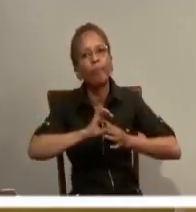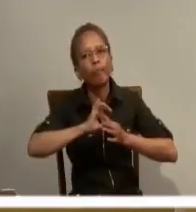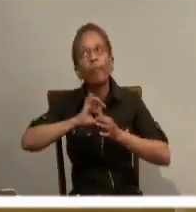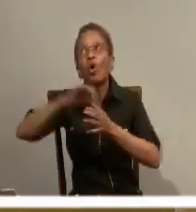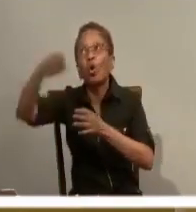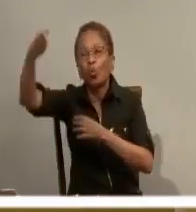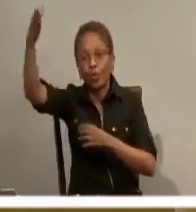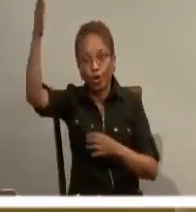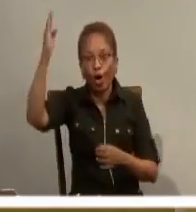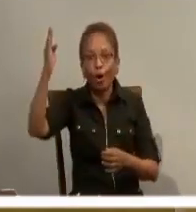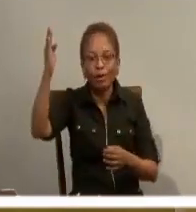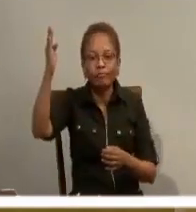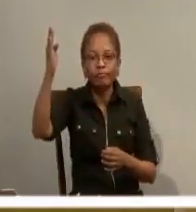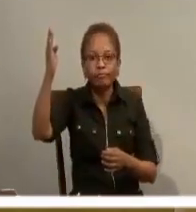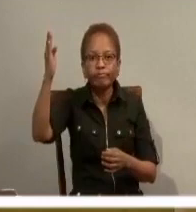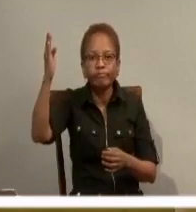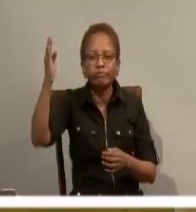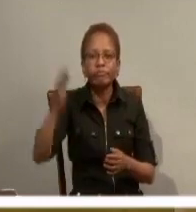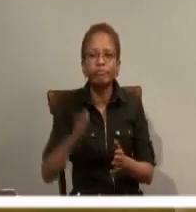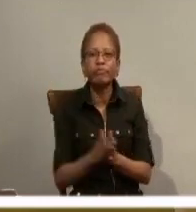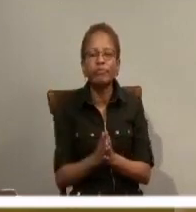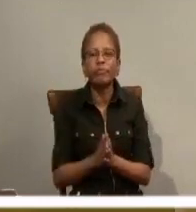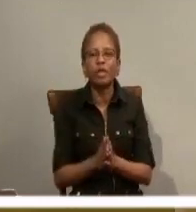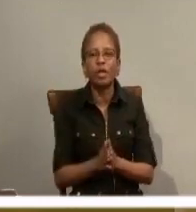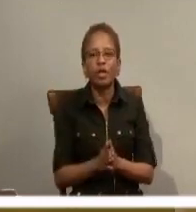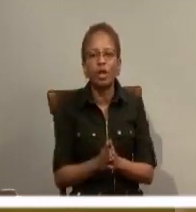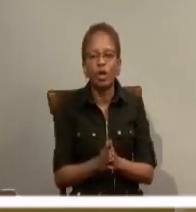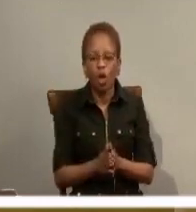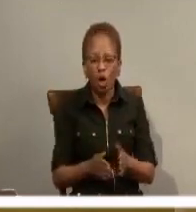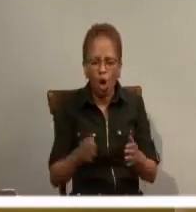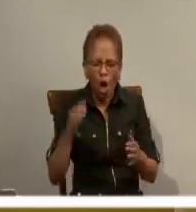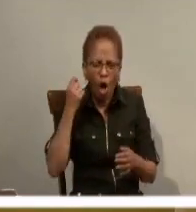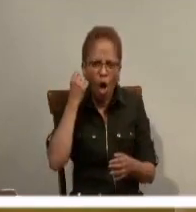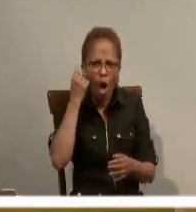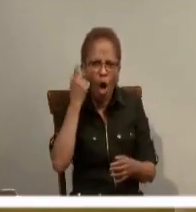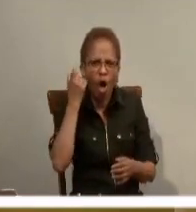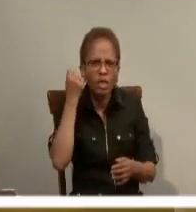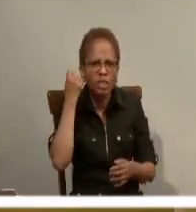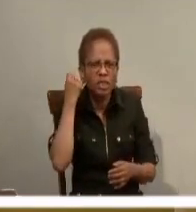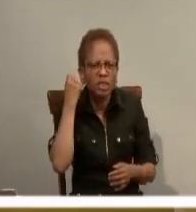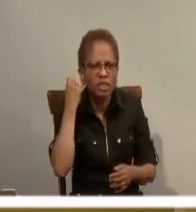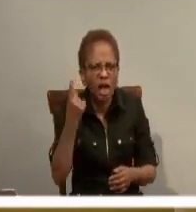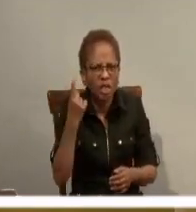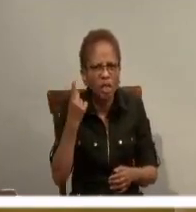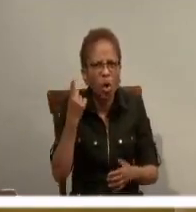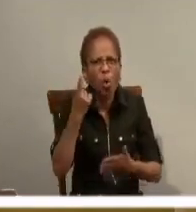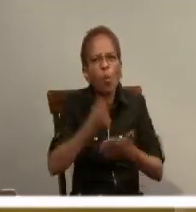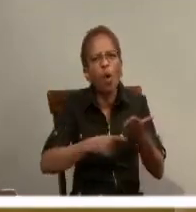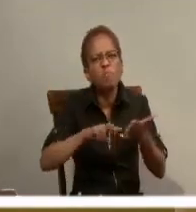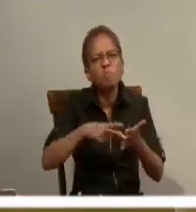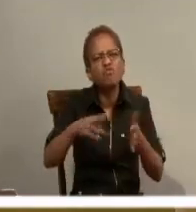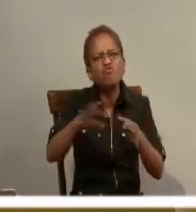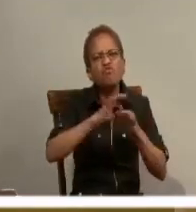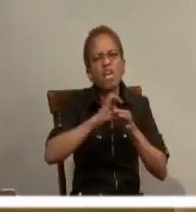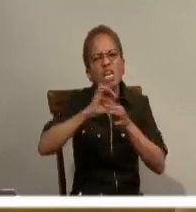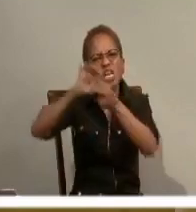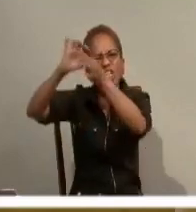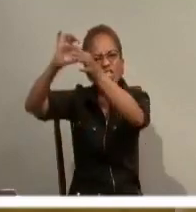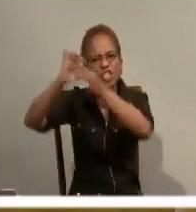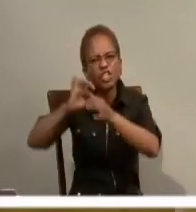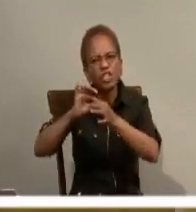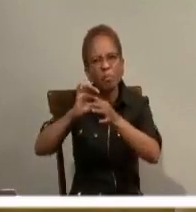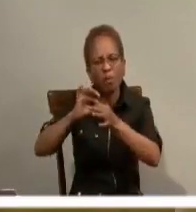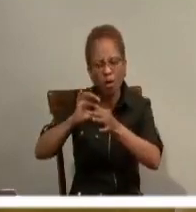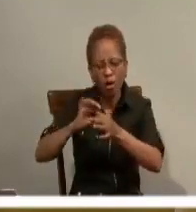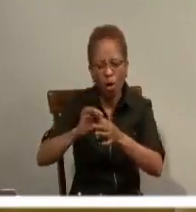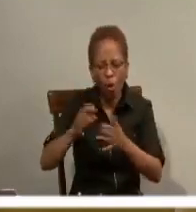And to have a relationship with Christ, go back to the first reading again. We wake early in the morning and we pray. We do